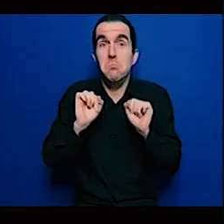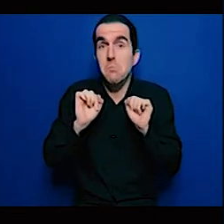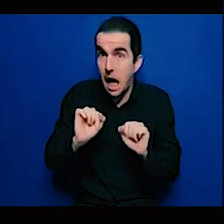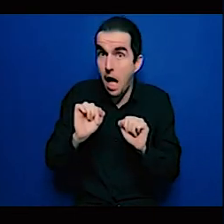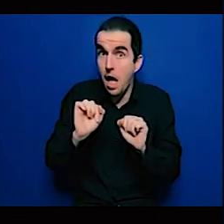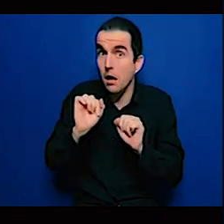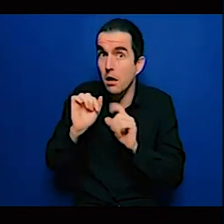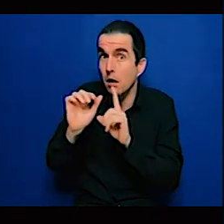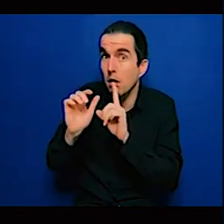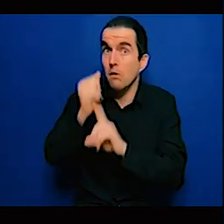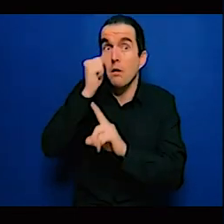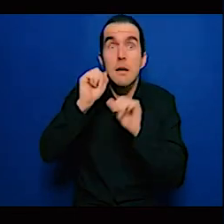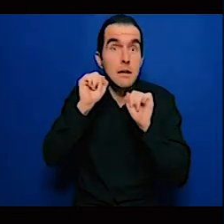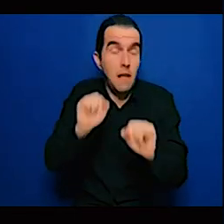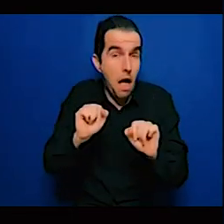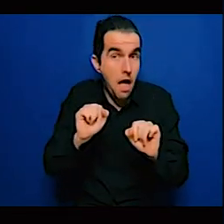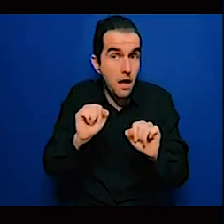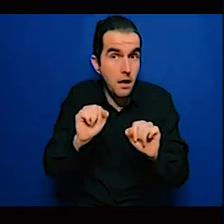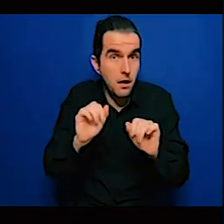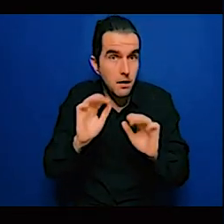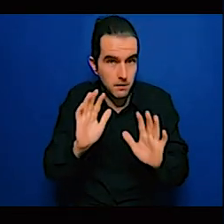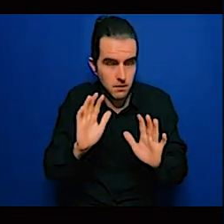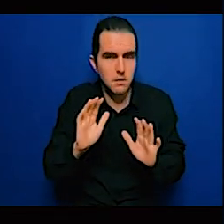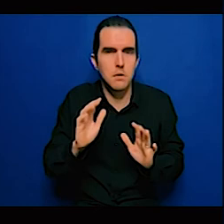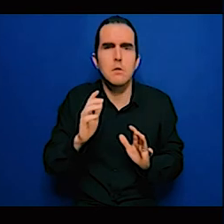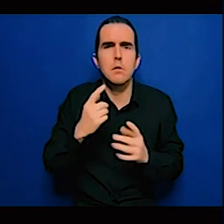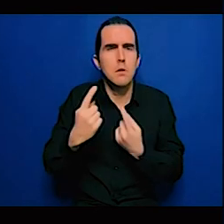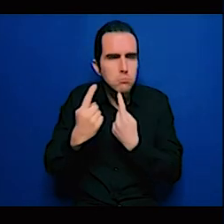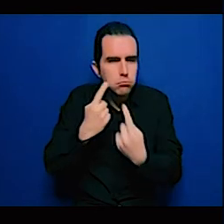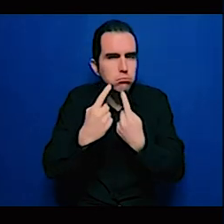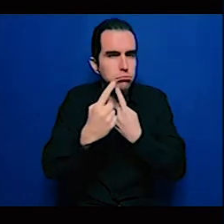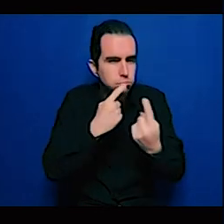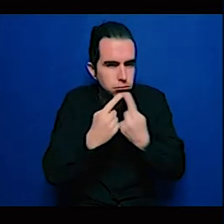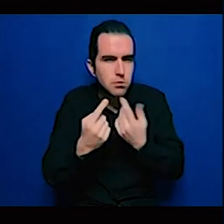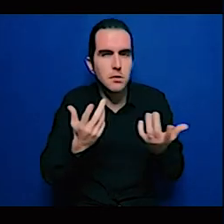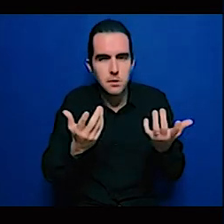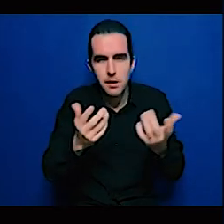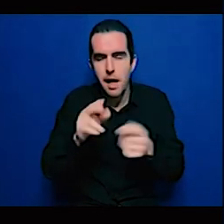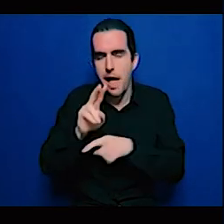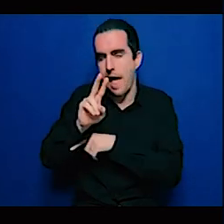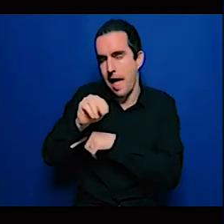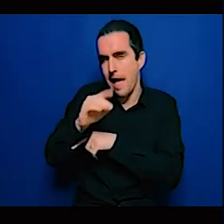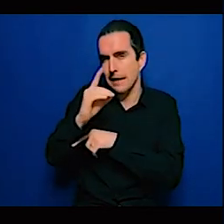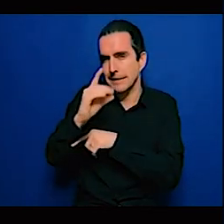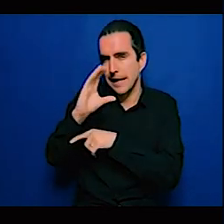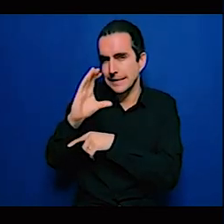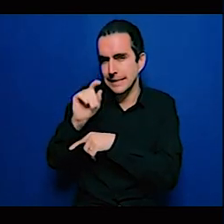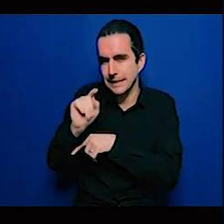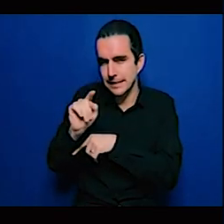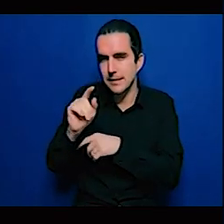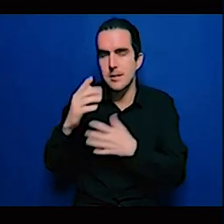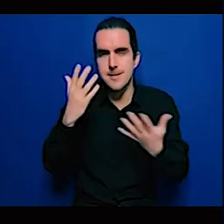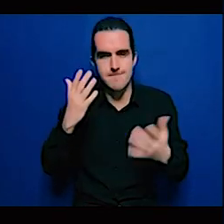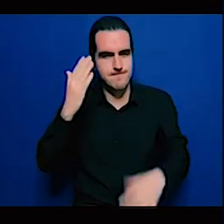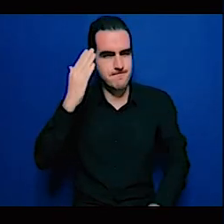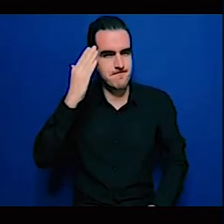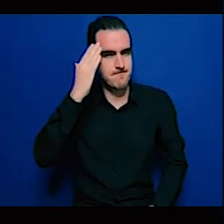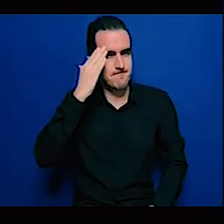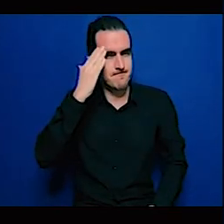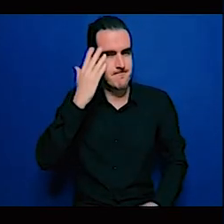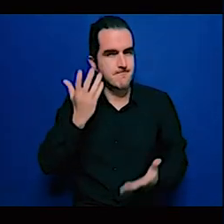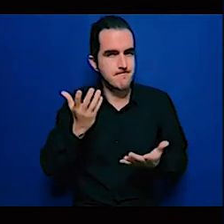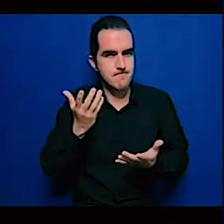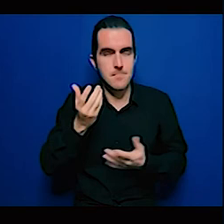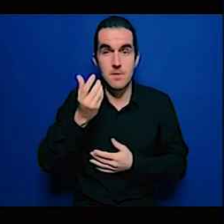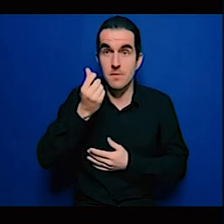there's also an infrastructure gap as well so there's money but then there's also an actual live infrastructure gap in terms of getting things done